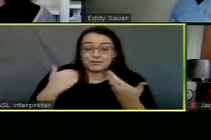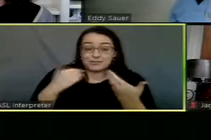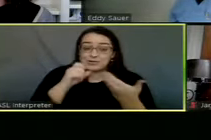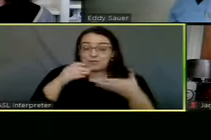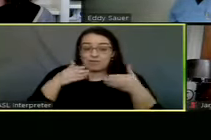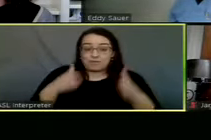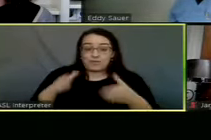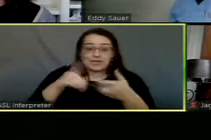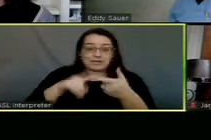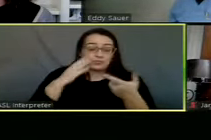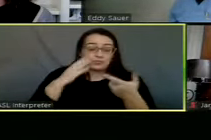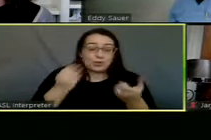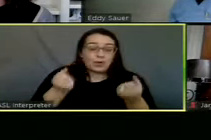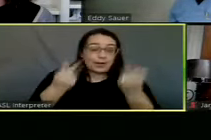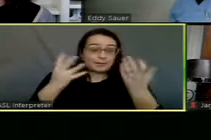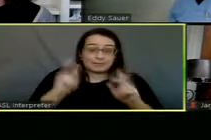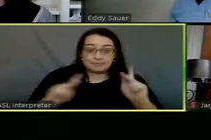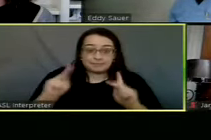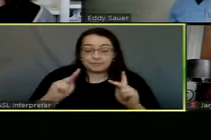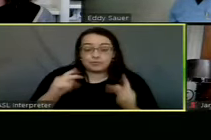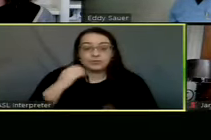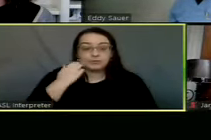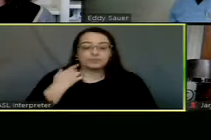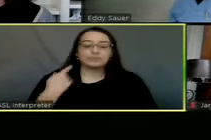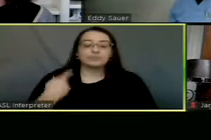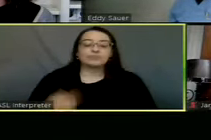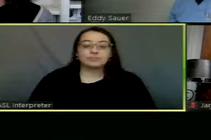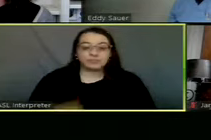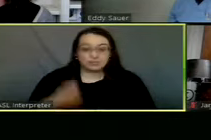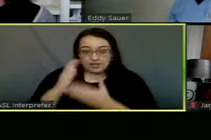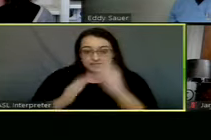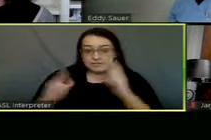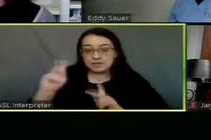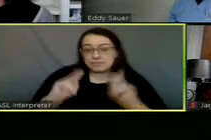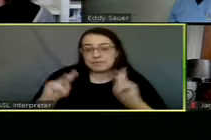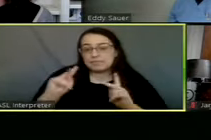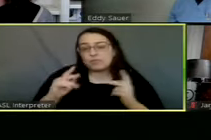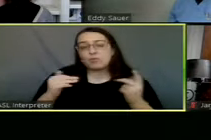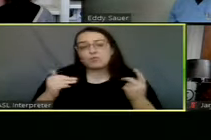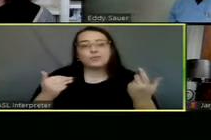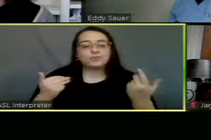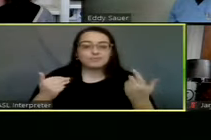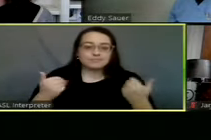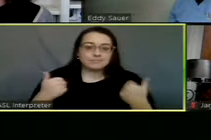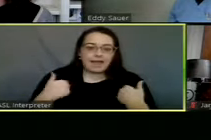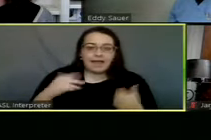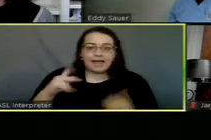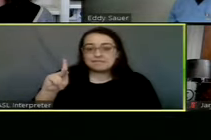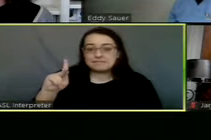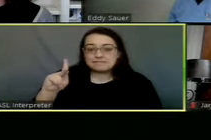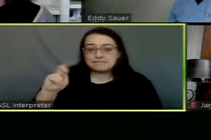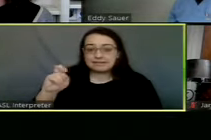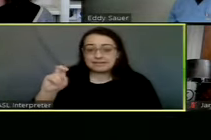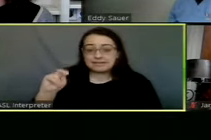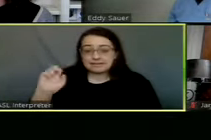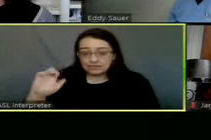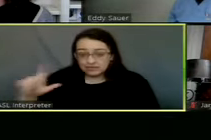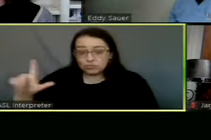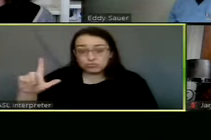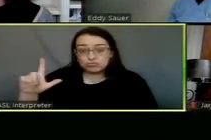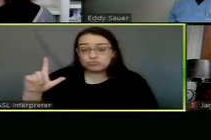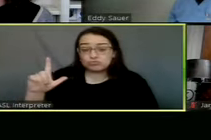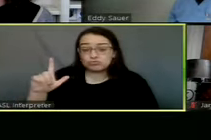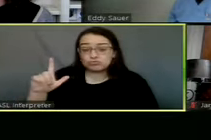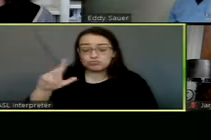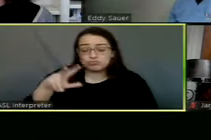a way, so we don't know what's in. Now we do have people who, you know, could have, uh, kennels, um, outside with,